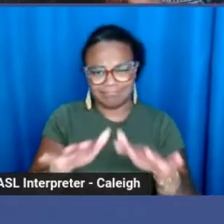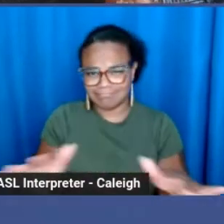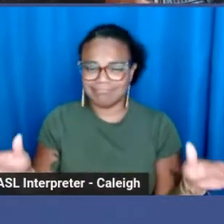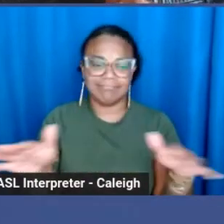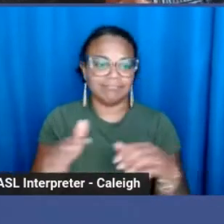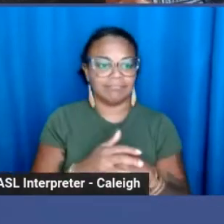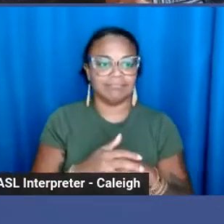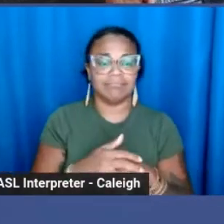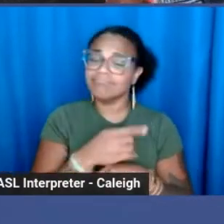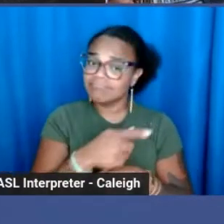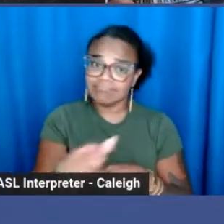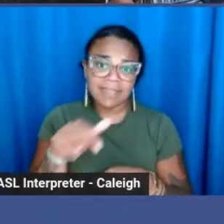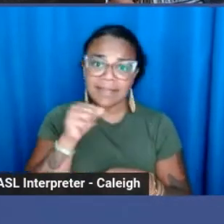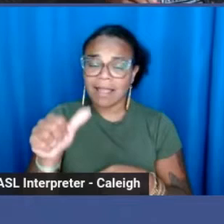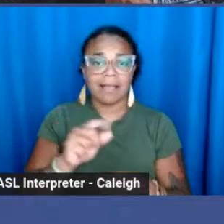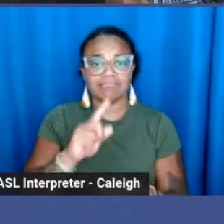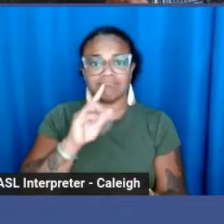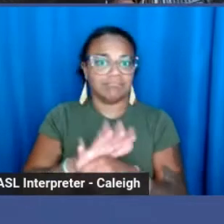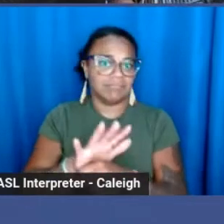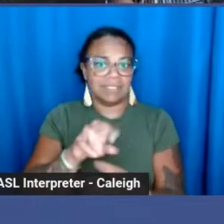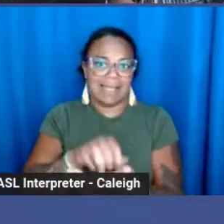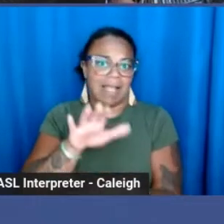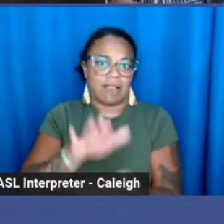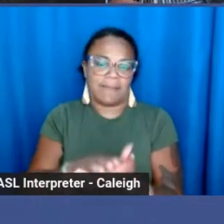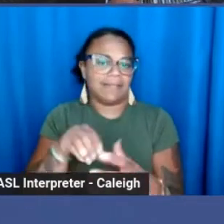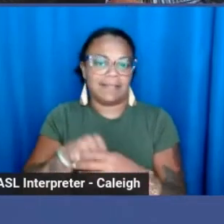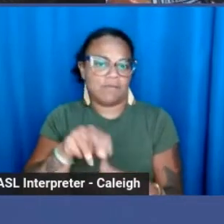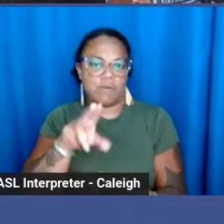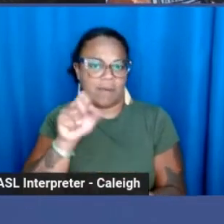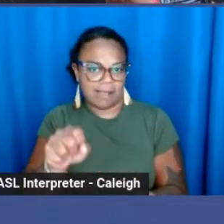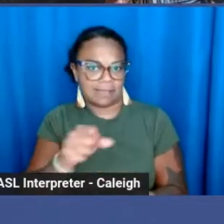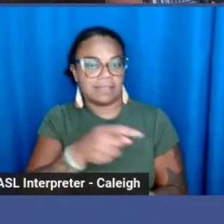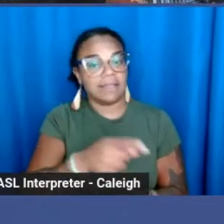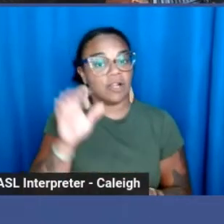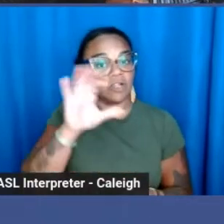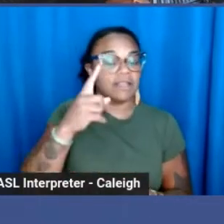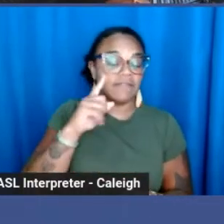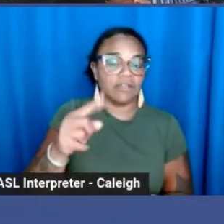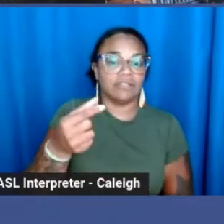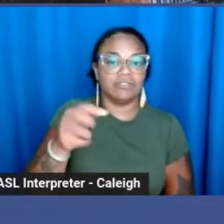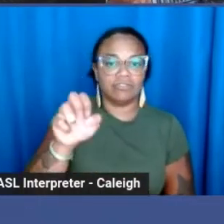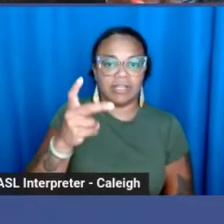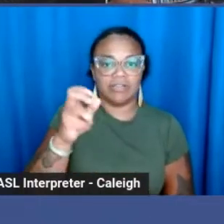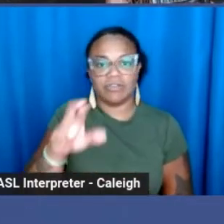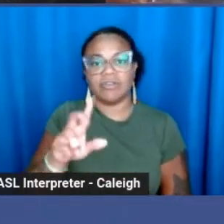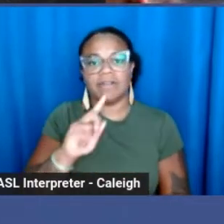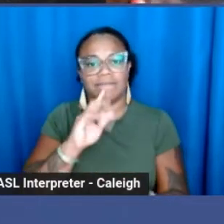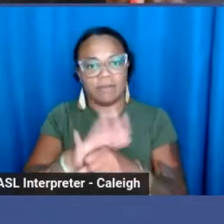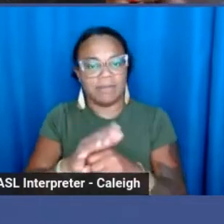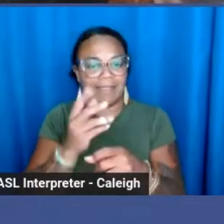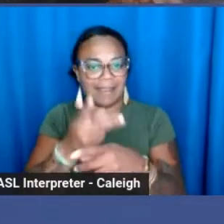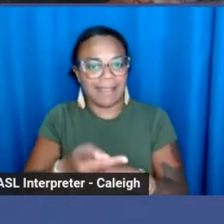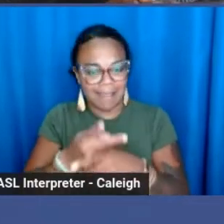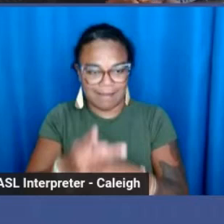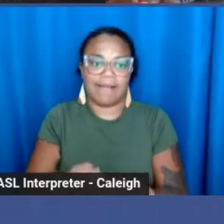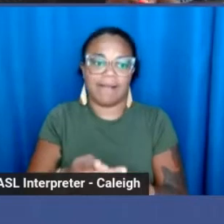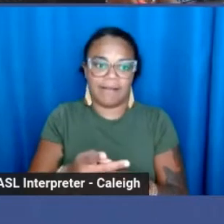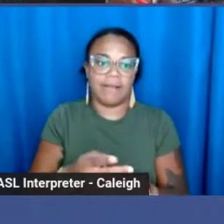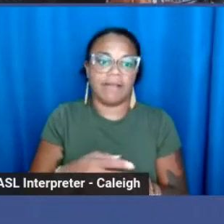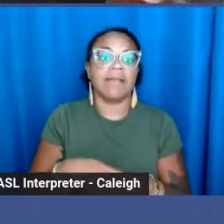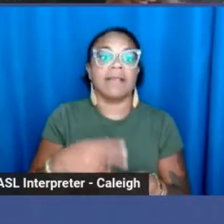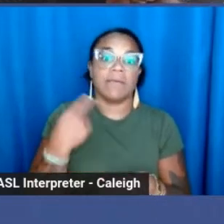to seek gender-affirming care, hormonal therapy, and STD screening.